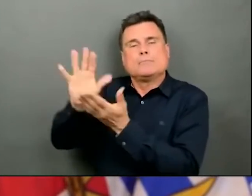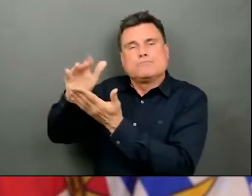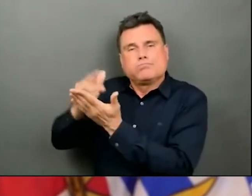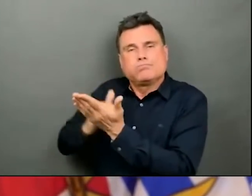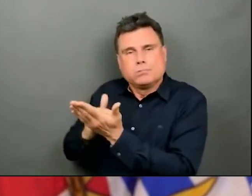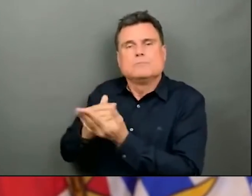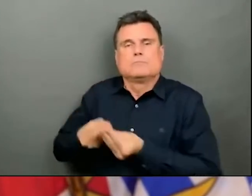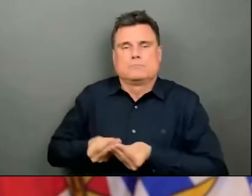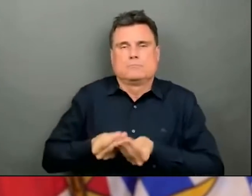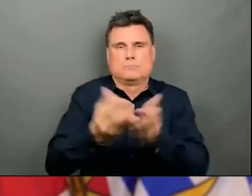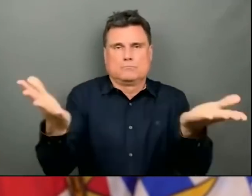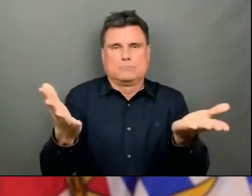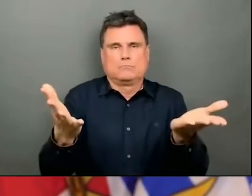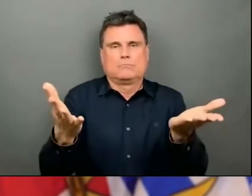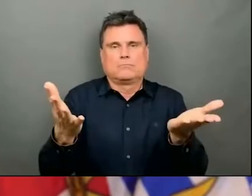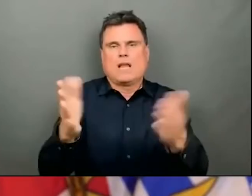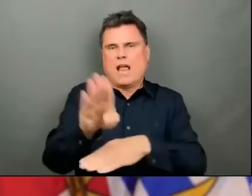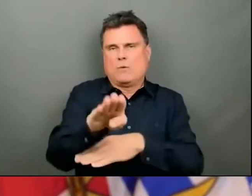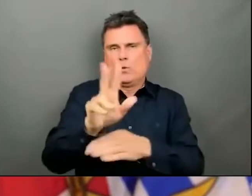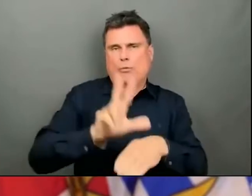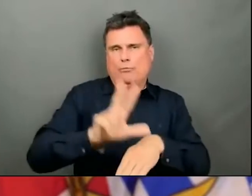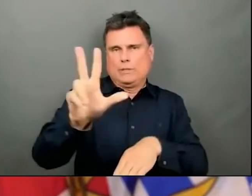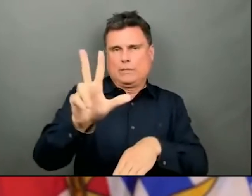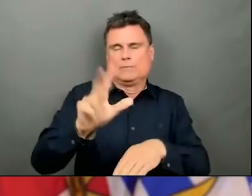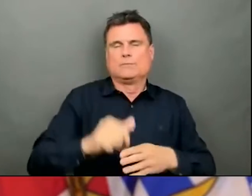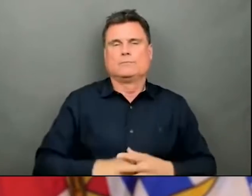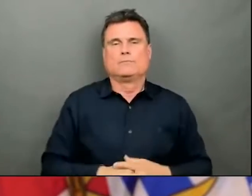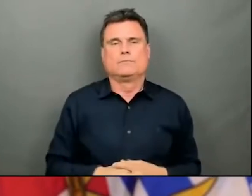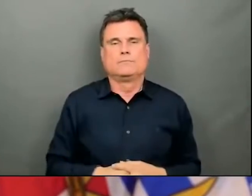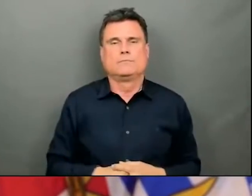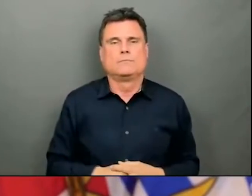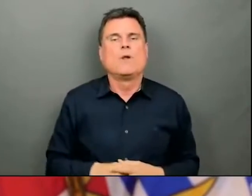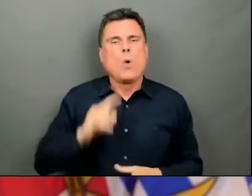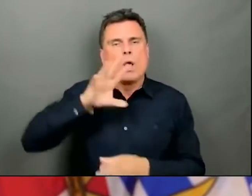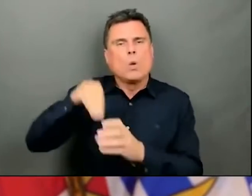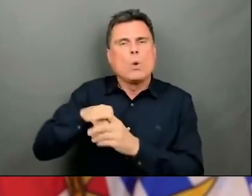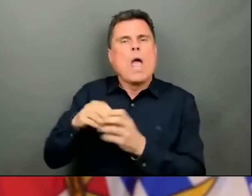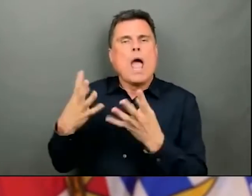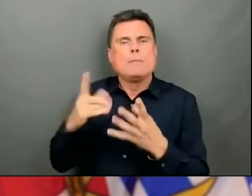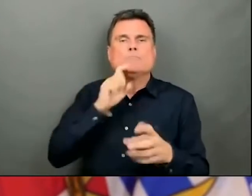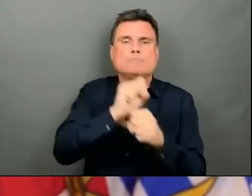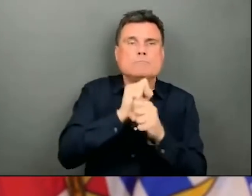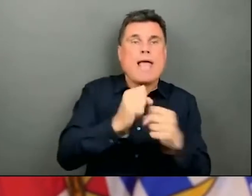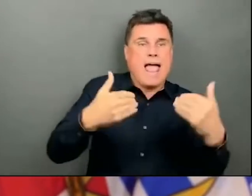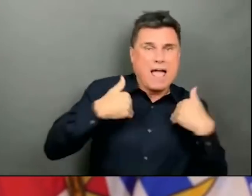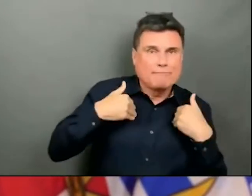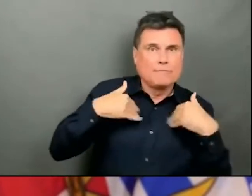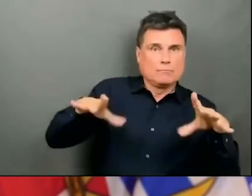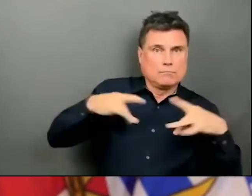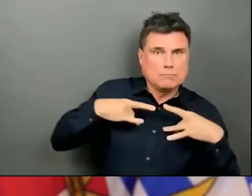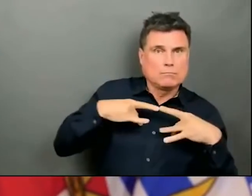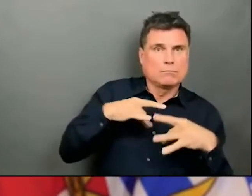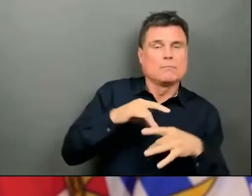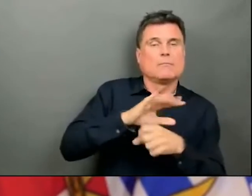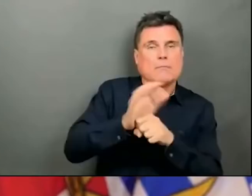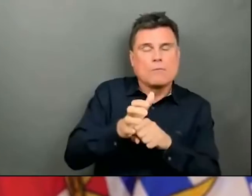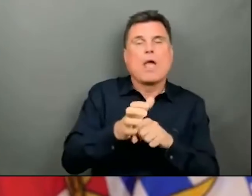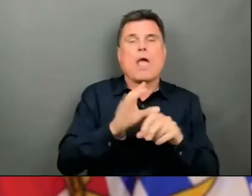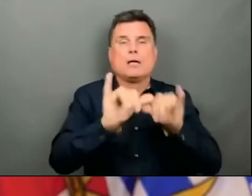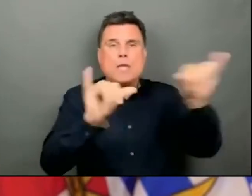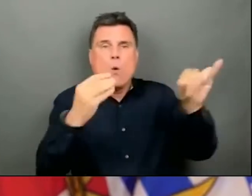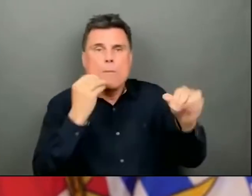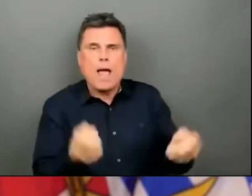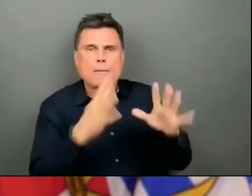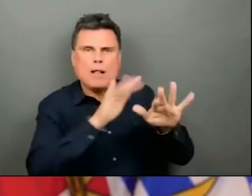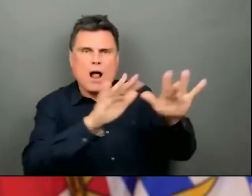statement this afternoon including active cases in people under public health monitoring. In addition, though, we